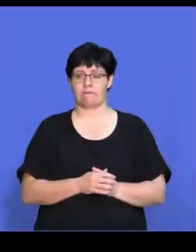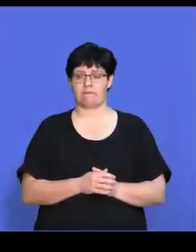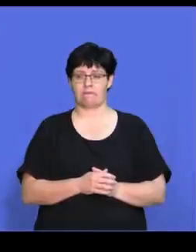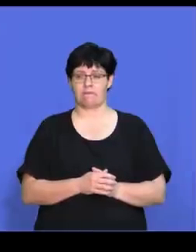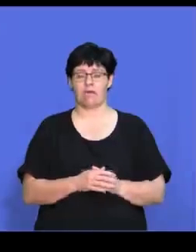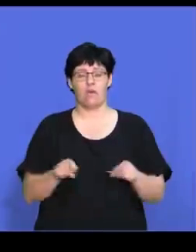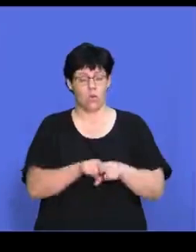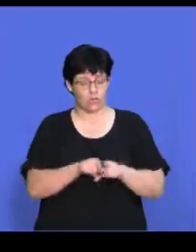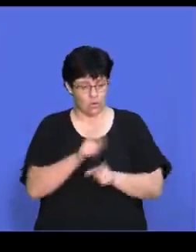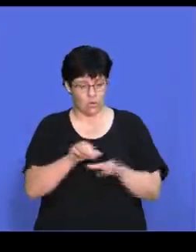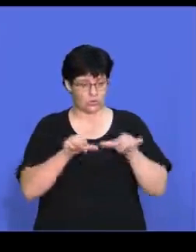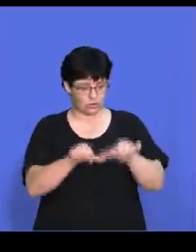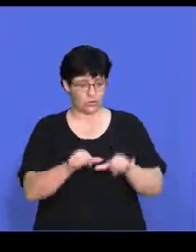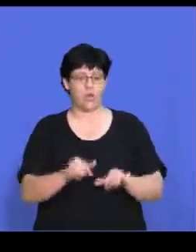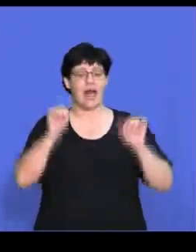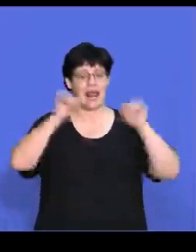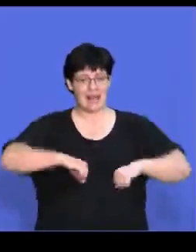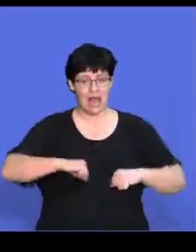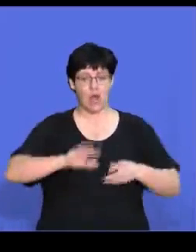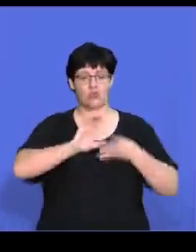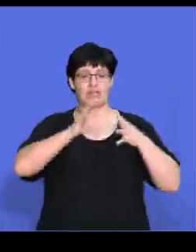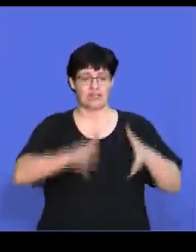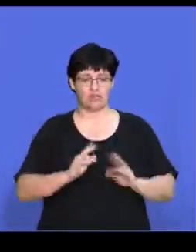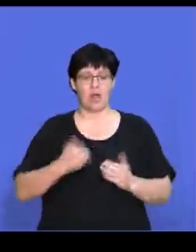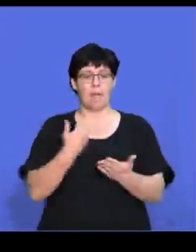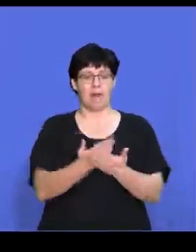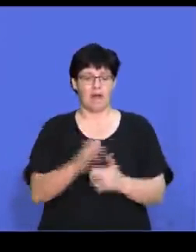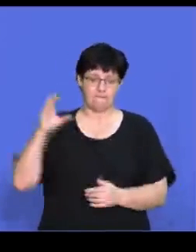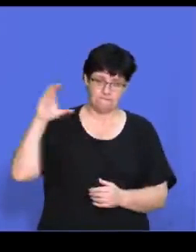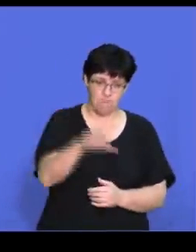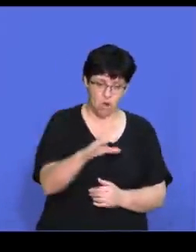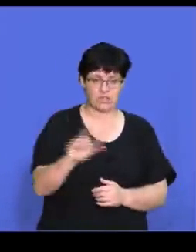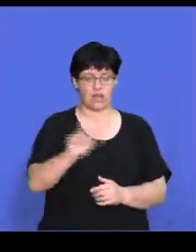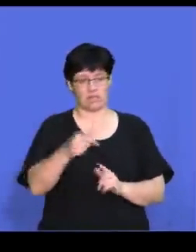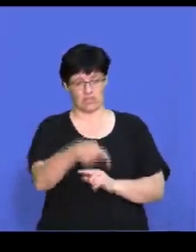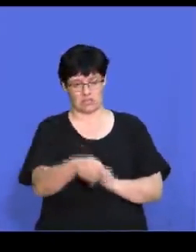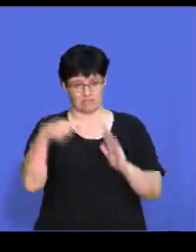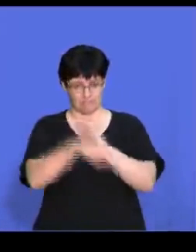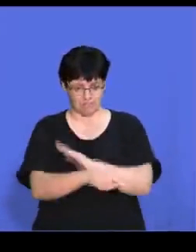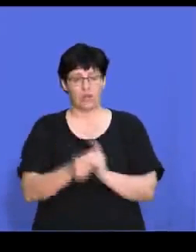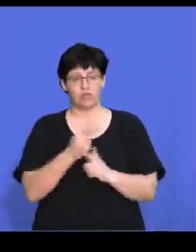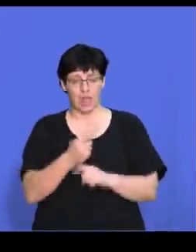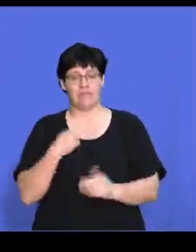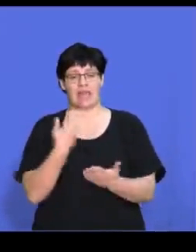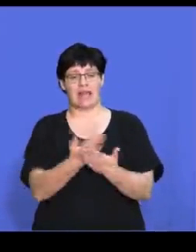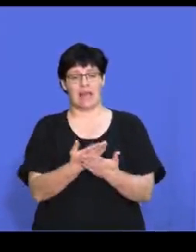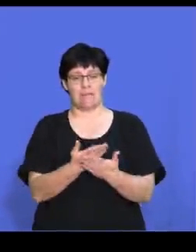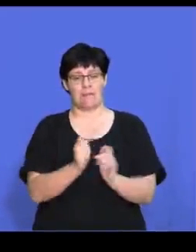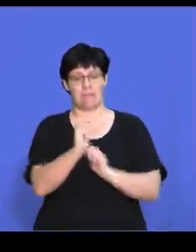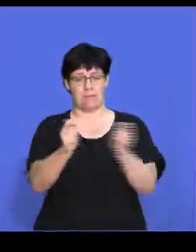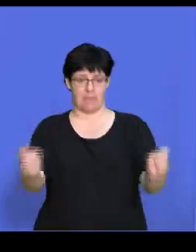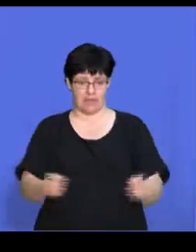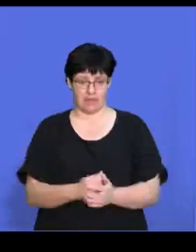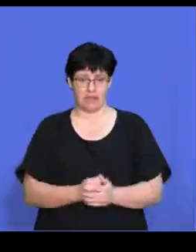It's also on liquidation. allowing creditors to apply for forced liquidation in order to have their claims settled. So